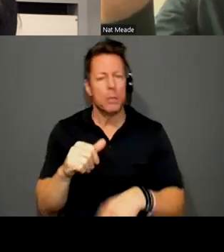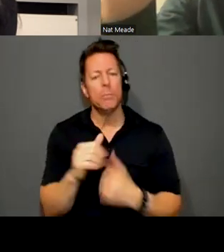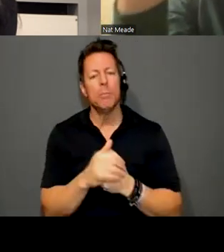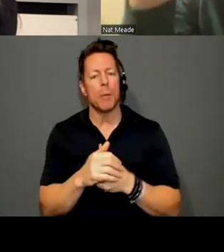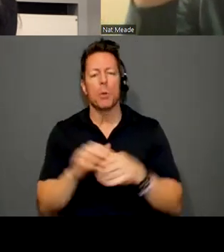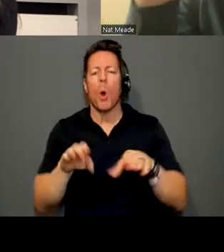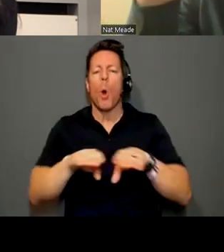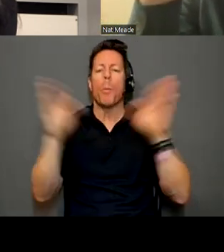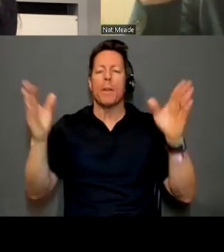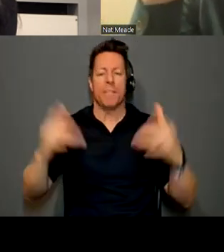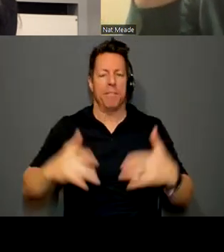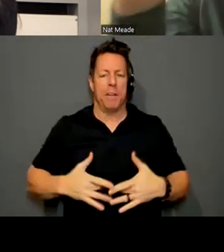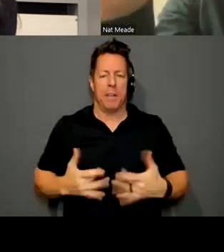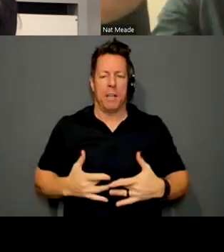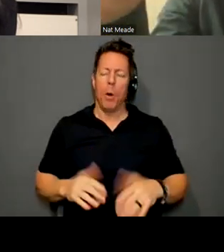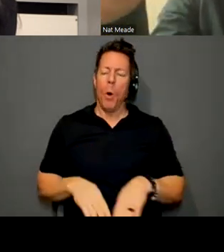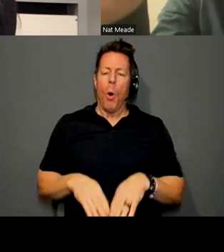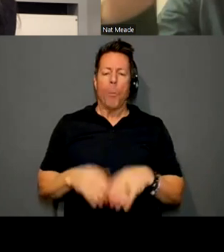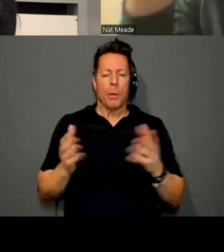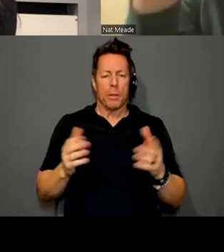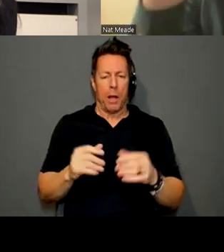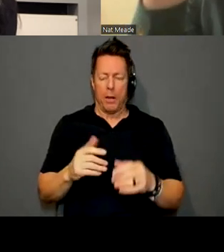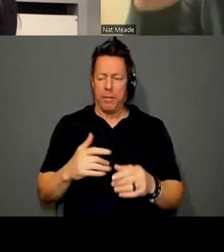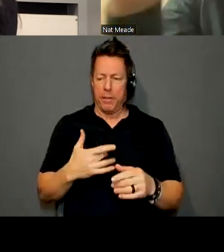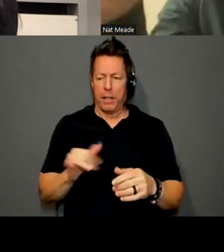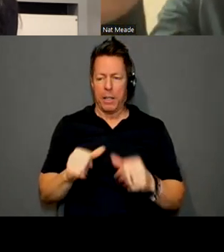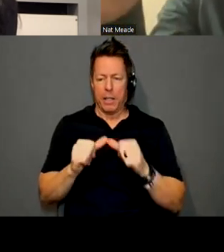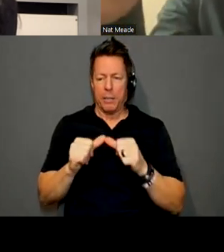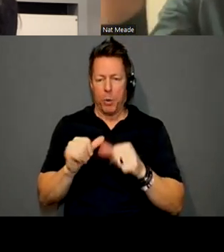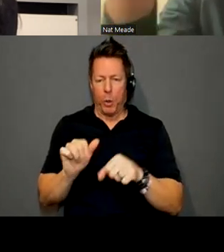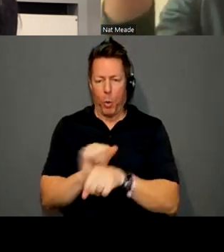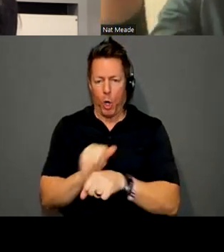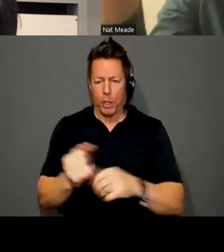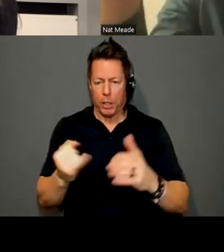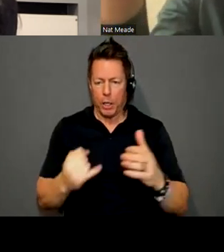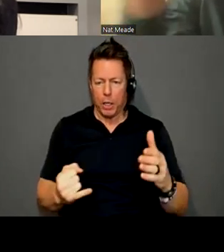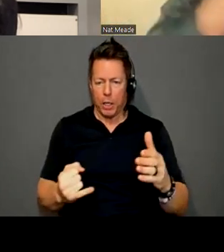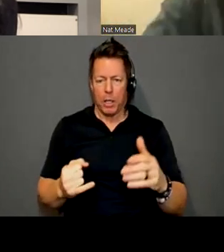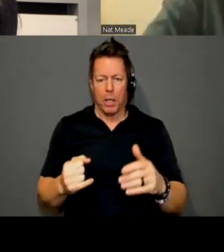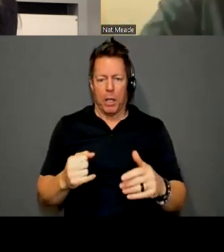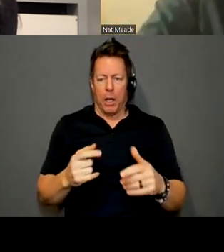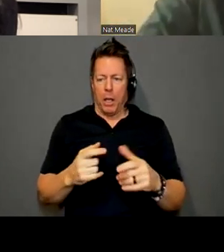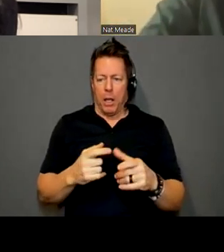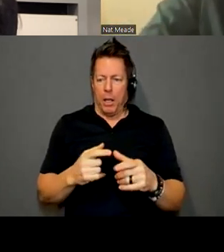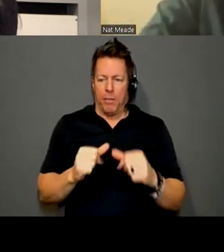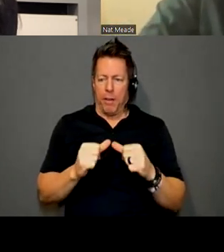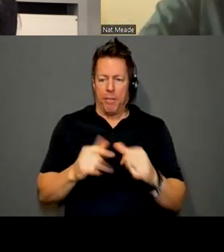thing. Because I didn't, I felt like I could just keep making work. Didn't feel like there was an end. And all of a sudden, it ended. But,